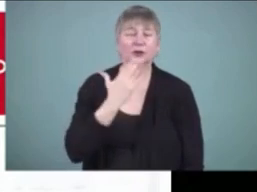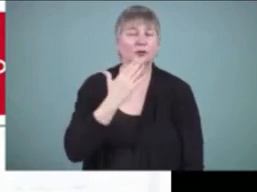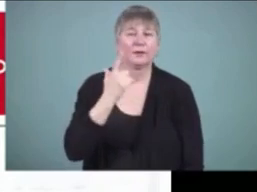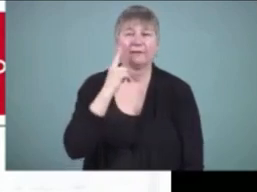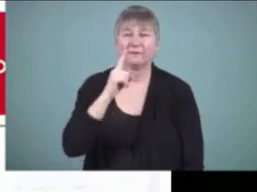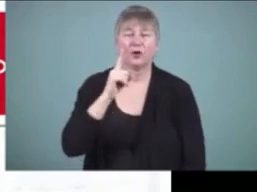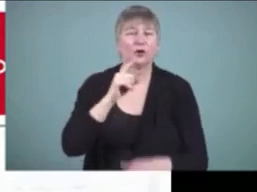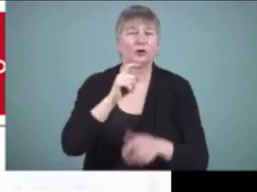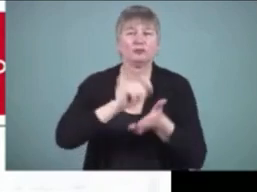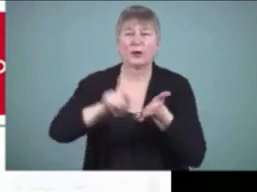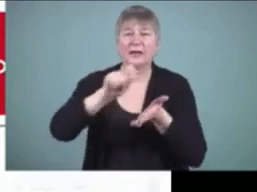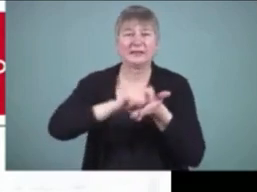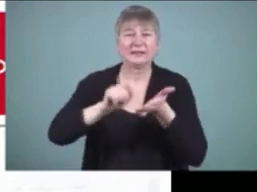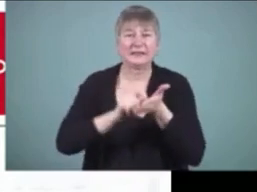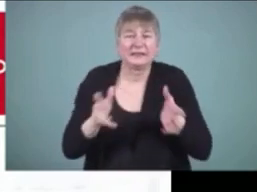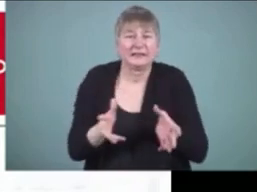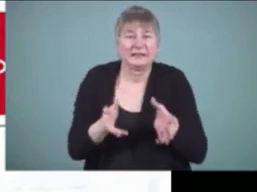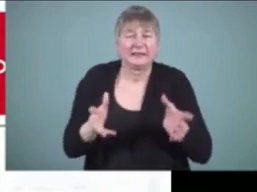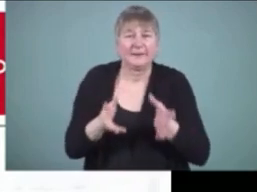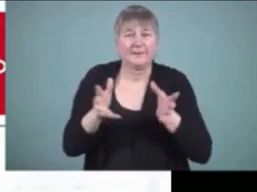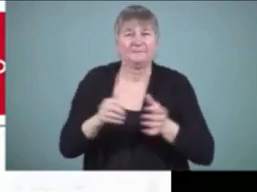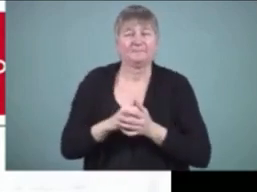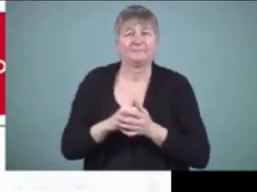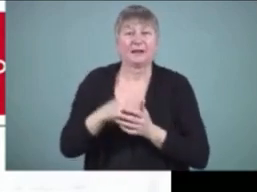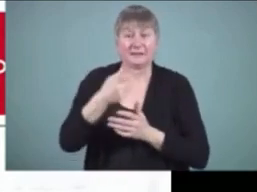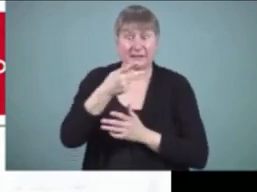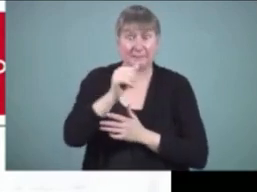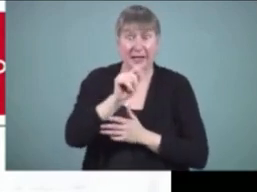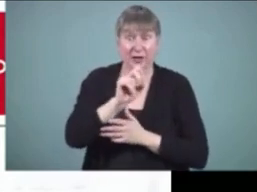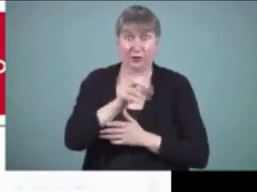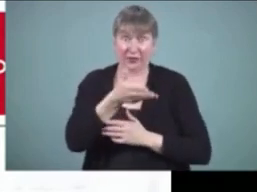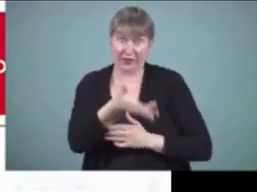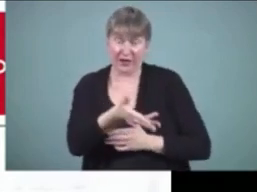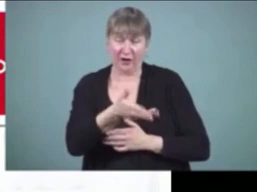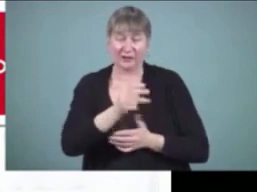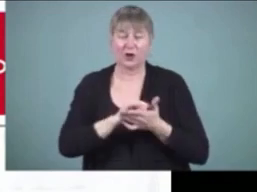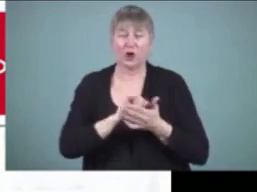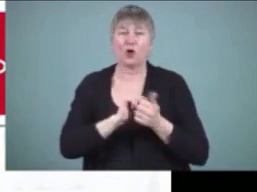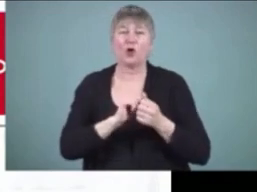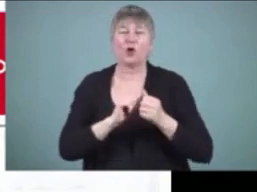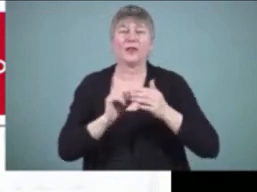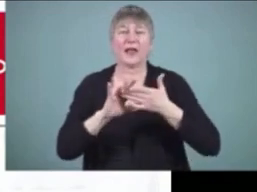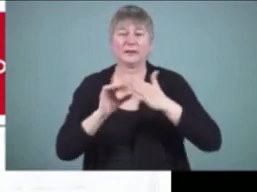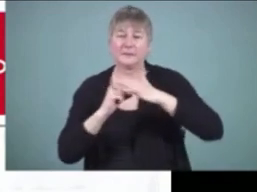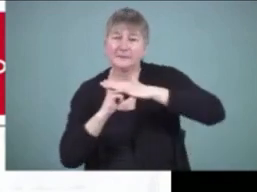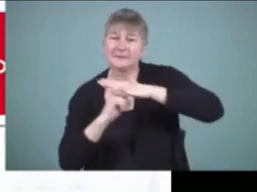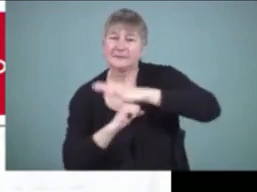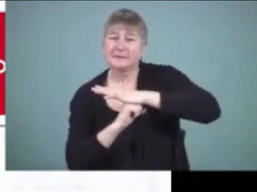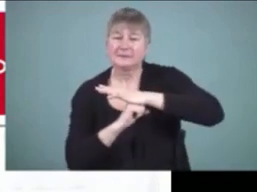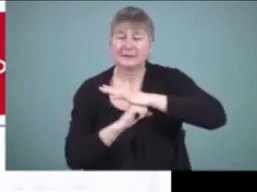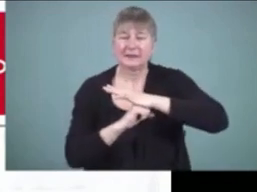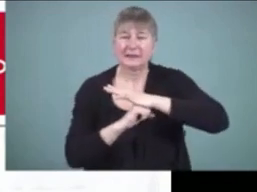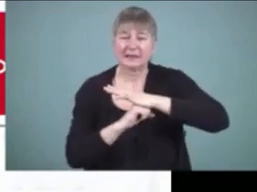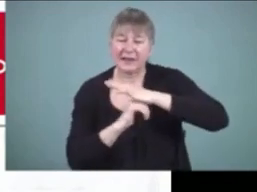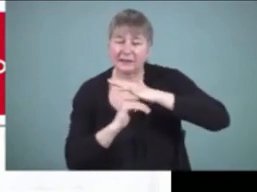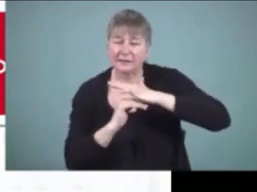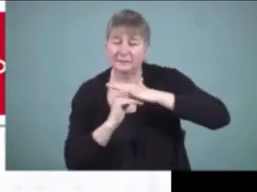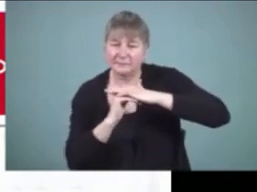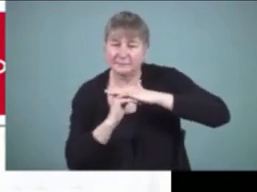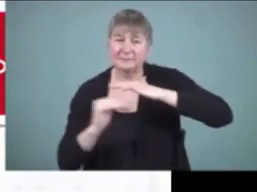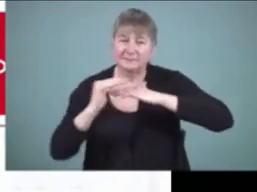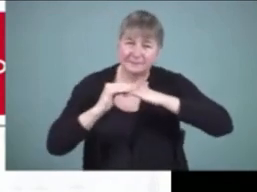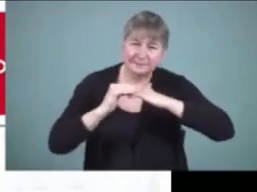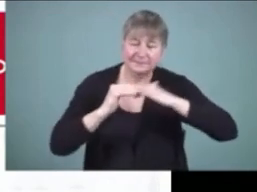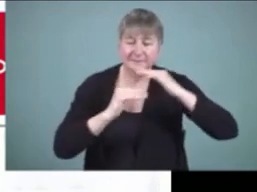um because there's a pattern to glom onto the students have a scaffold for supporting the writing so again it takes some